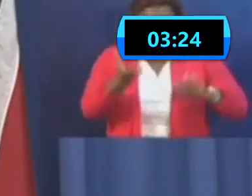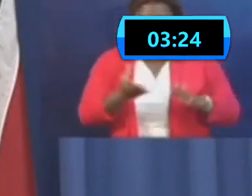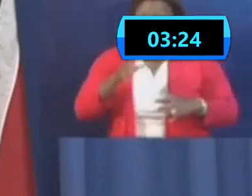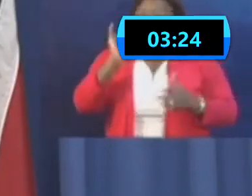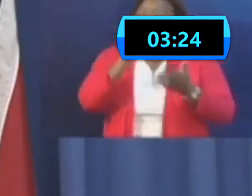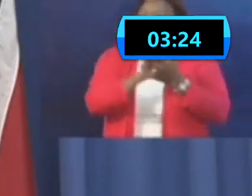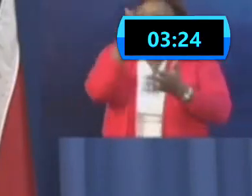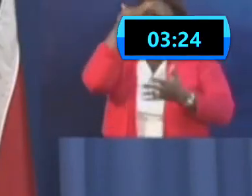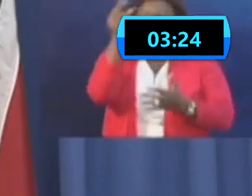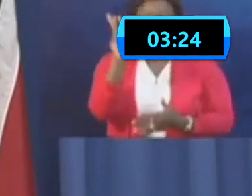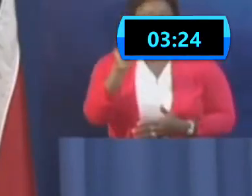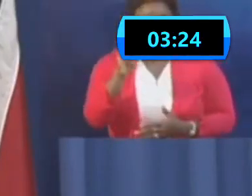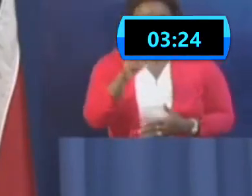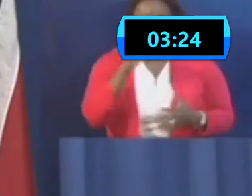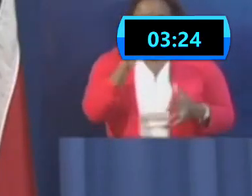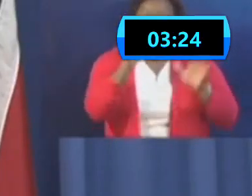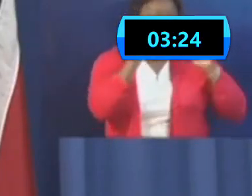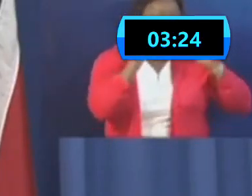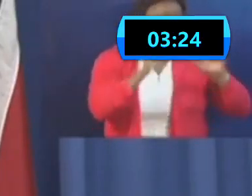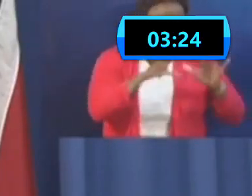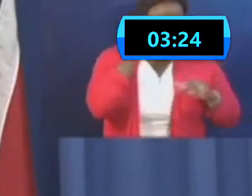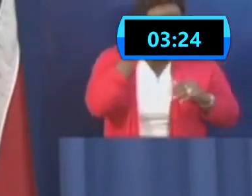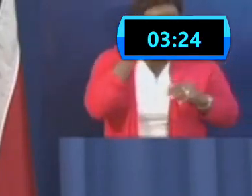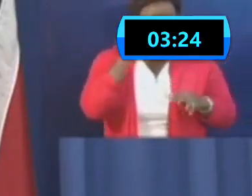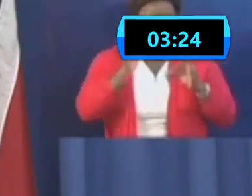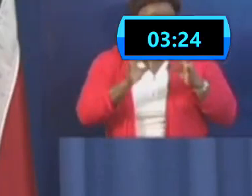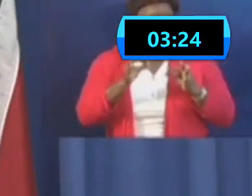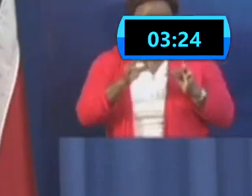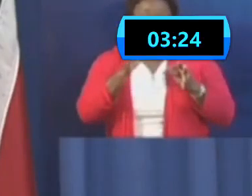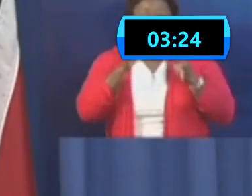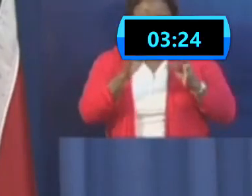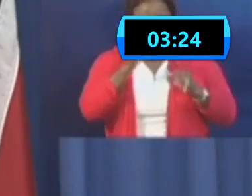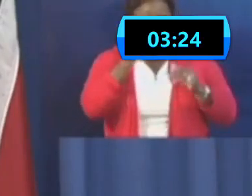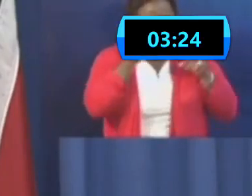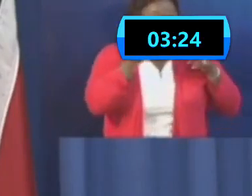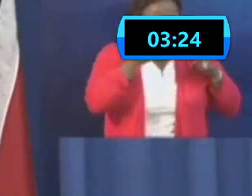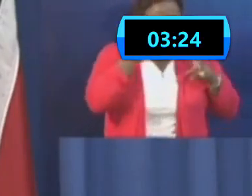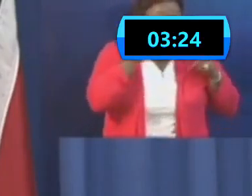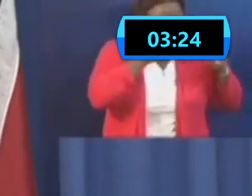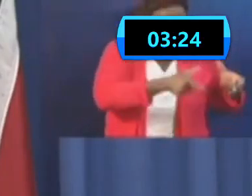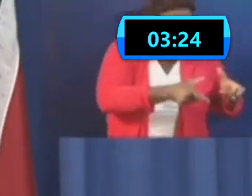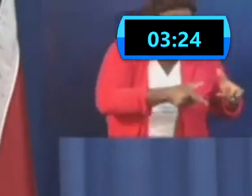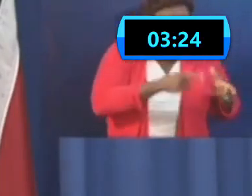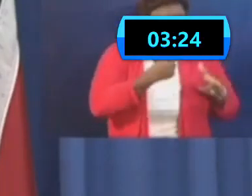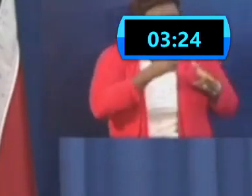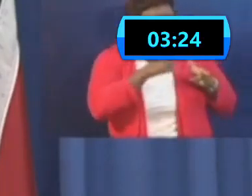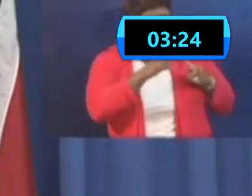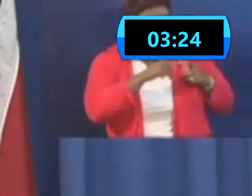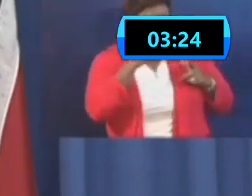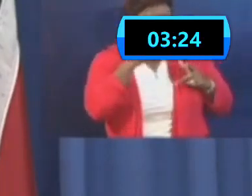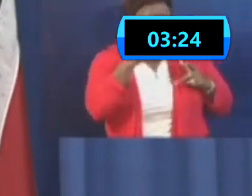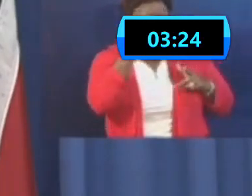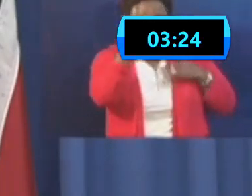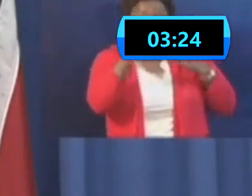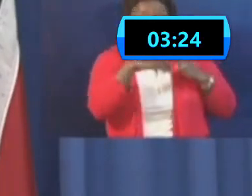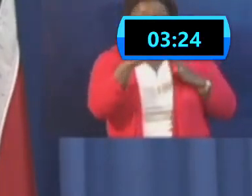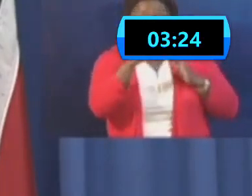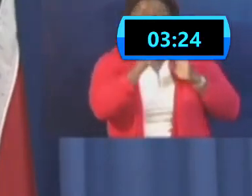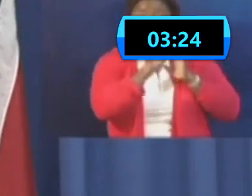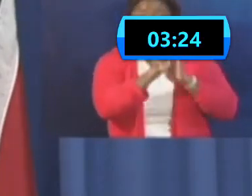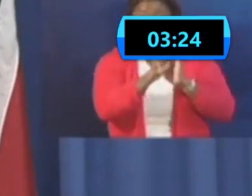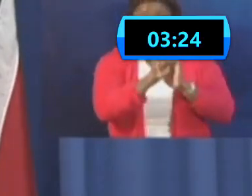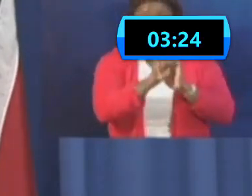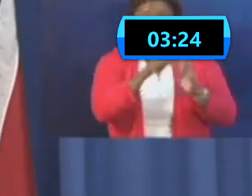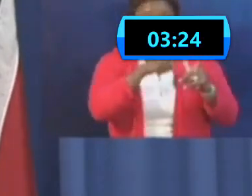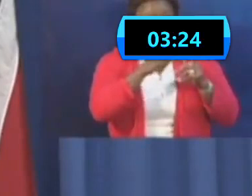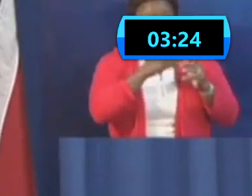and evaluation through the CMOH twice a day, and we are in the process of getting some objective pulse oximeters out to these patients, hopefully by